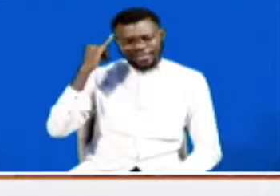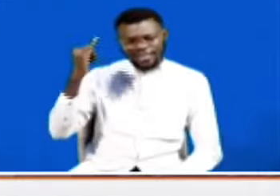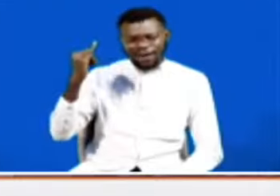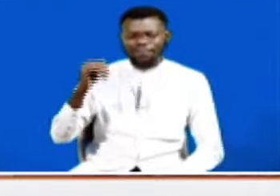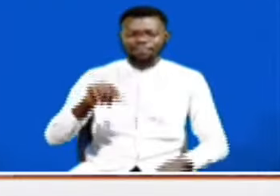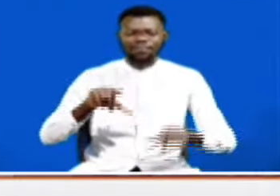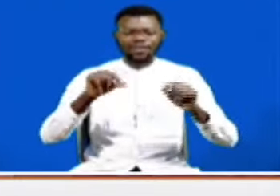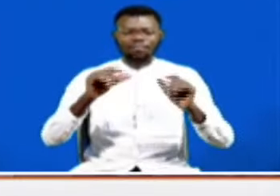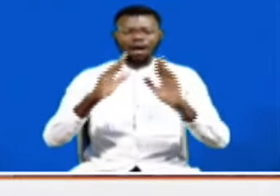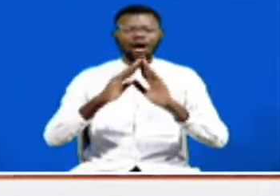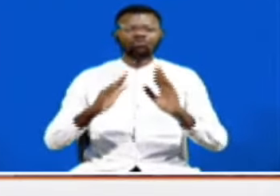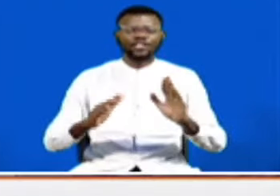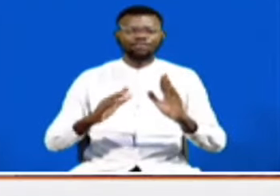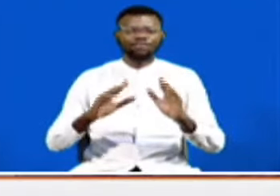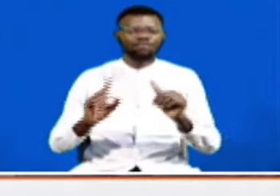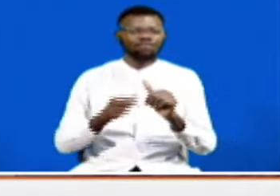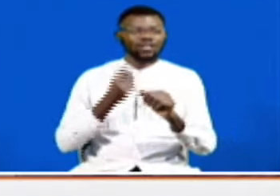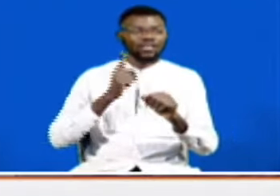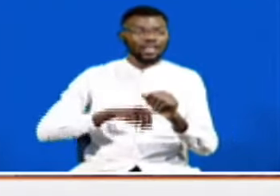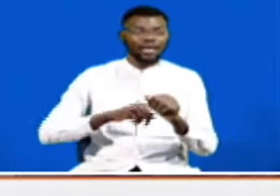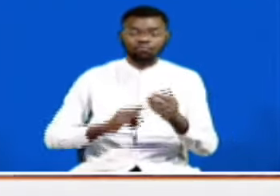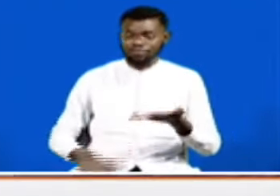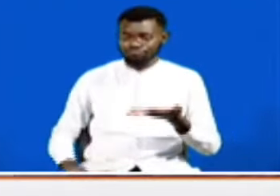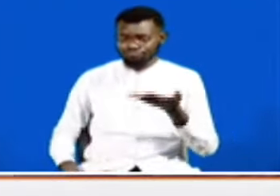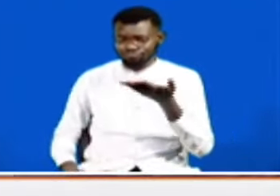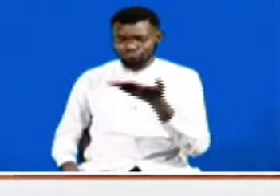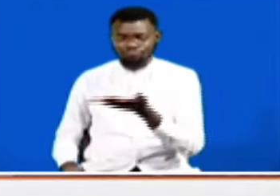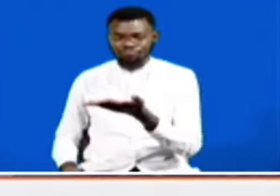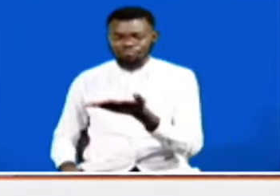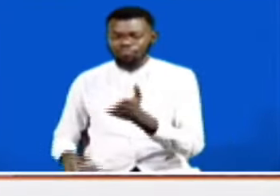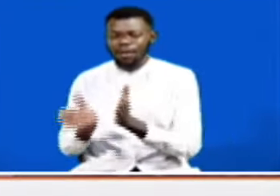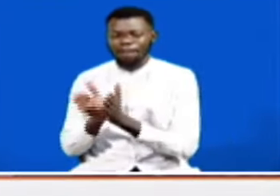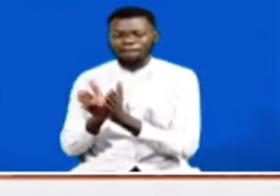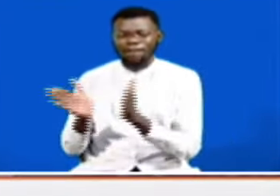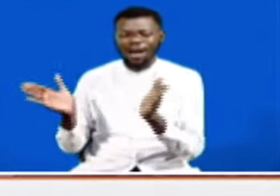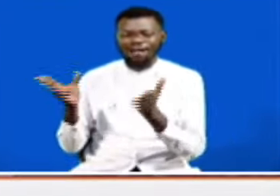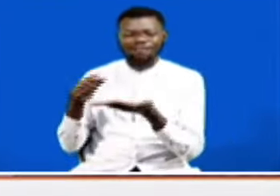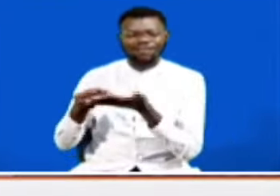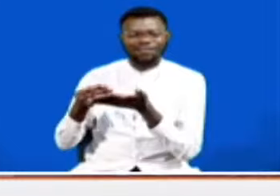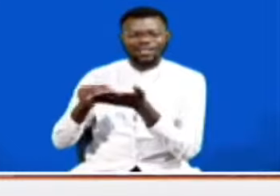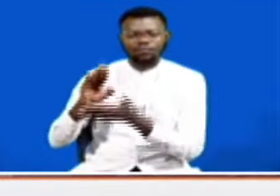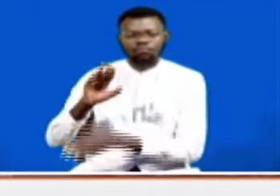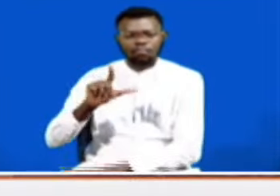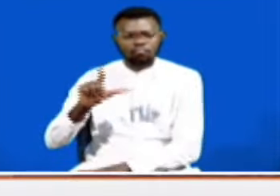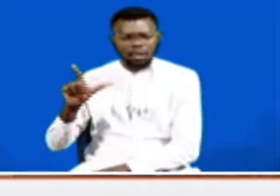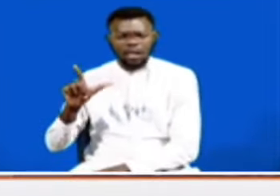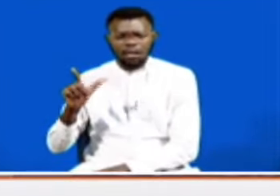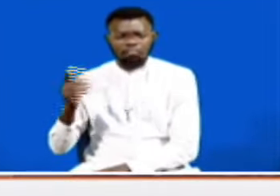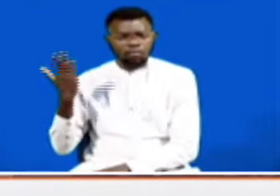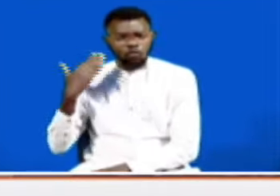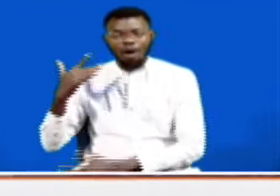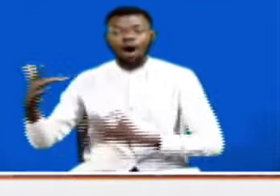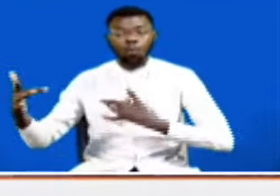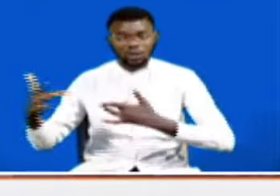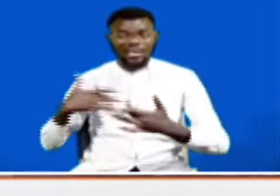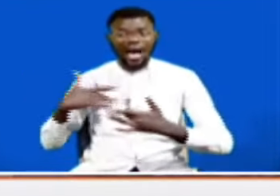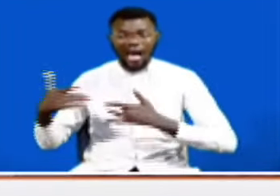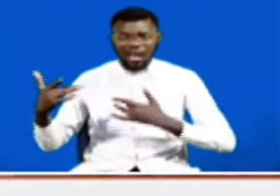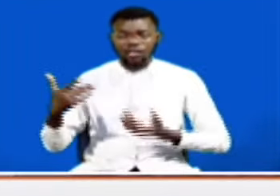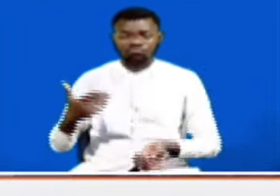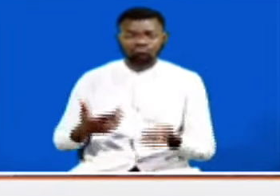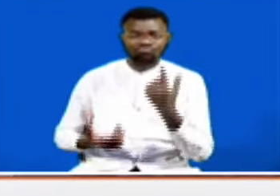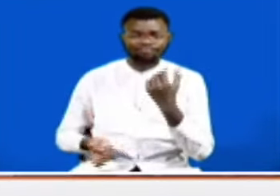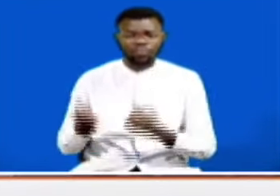in the public finance bill, we raised, and I was one of those who raised the idea that it was